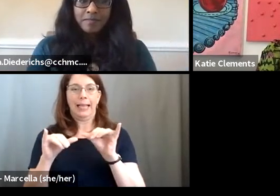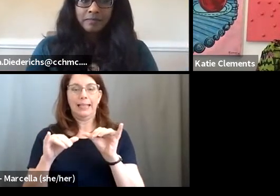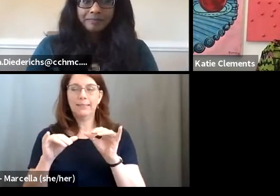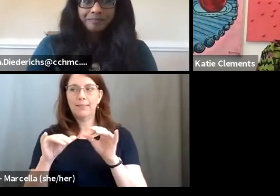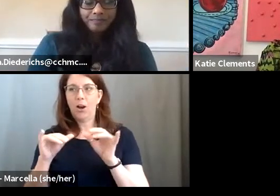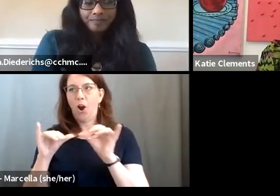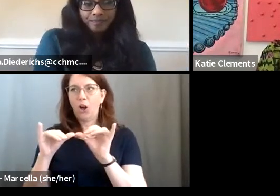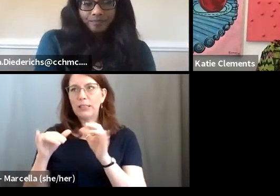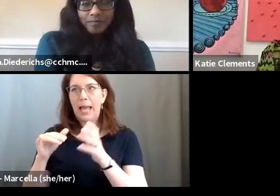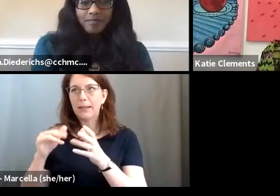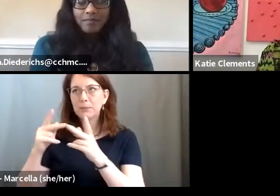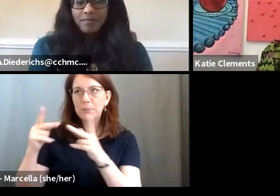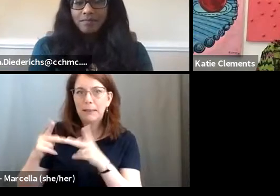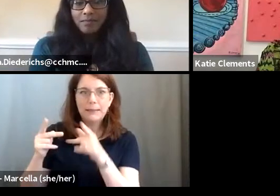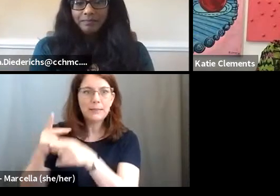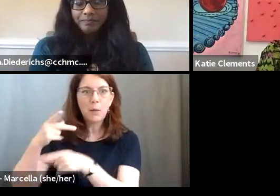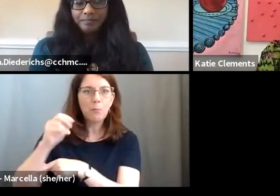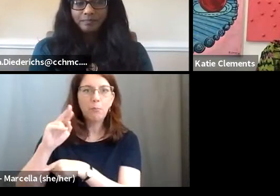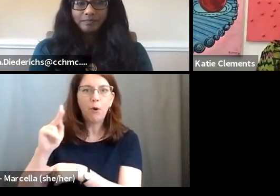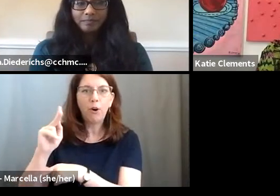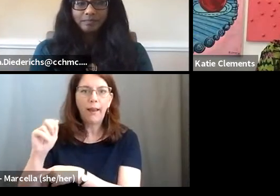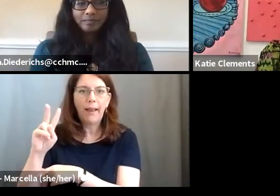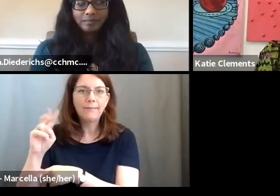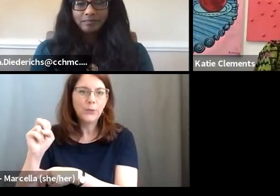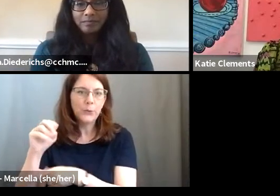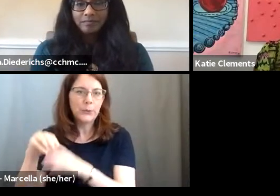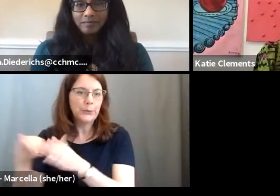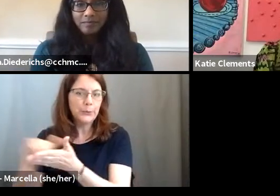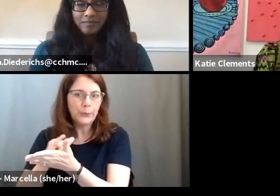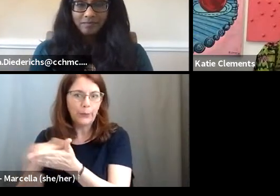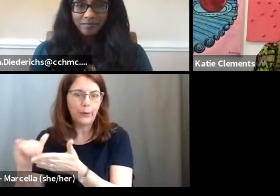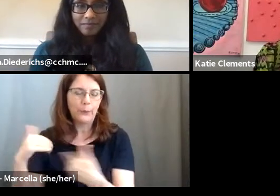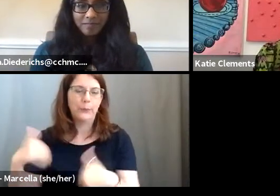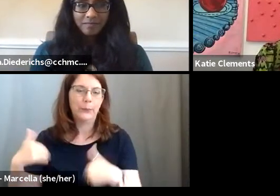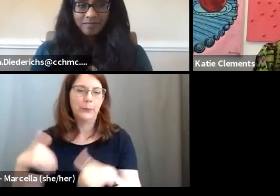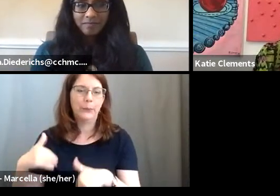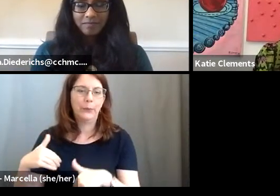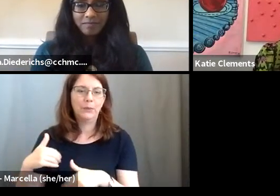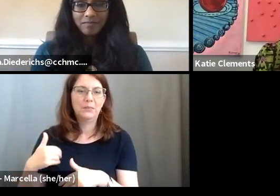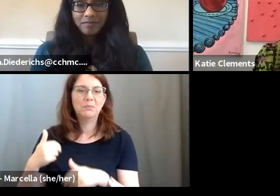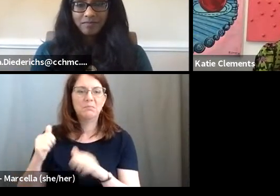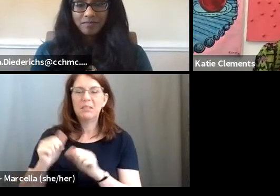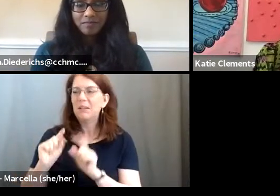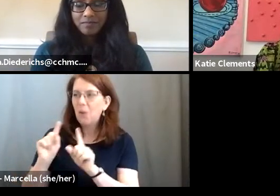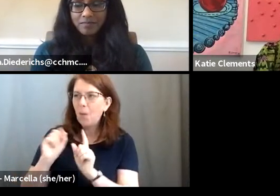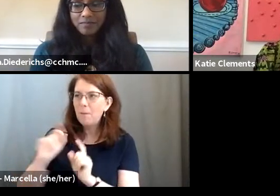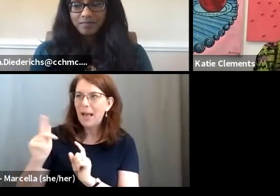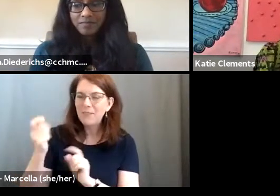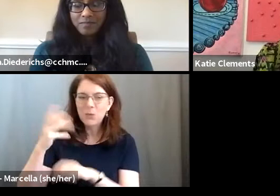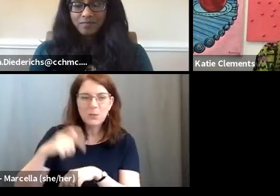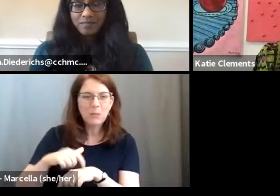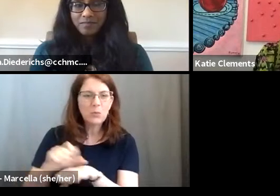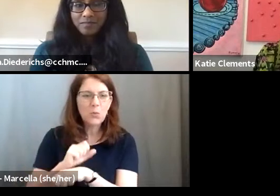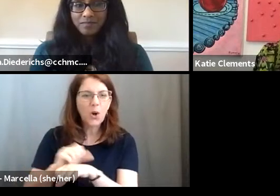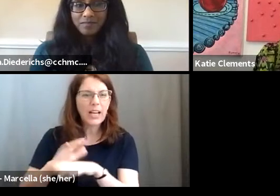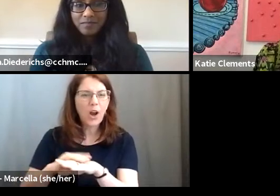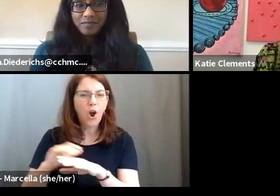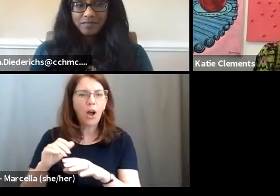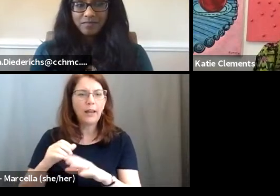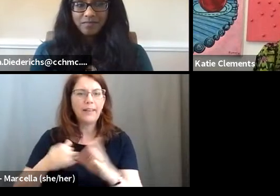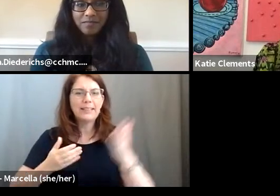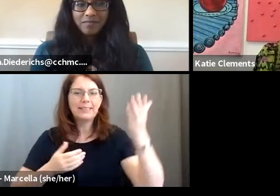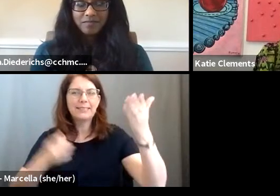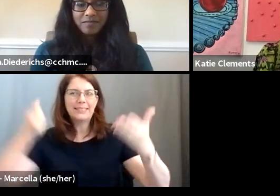York on Park Avenue. It was crazy. And got to go back there a couple of times. We were working on the Statue of Liberty